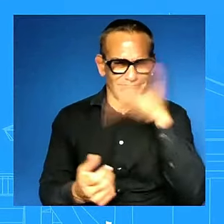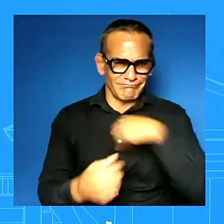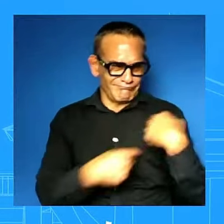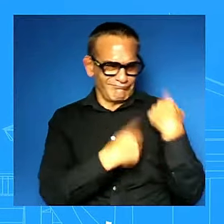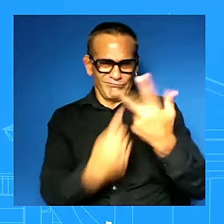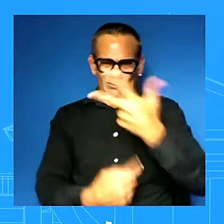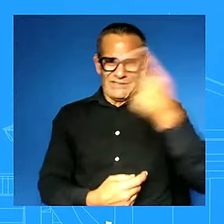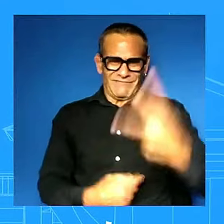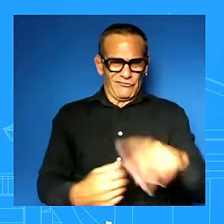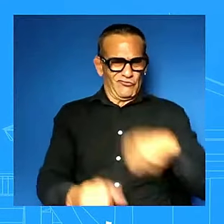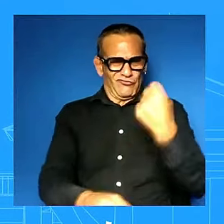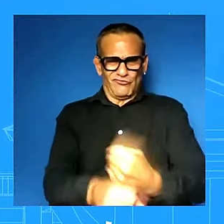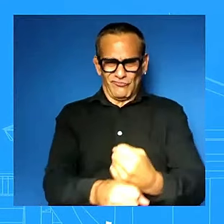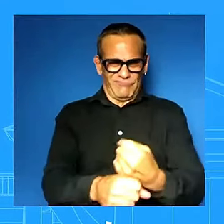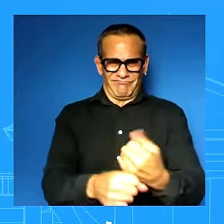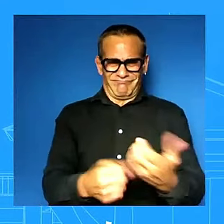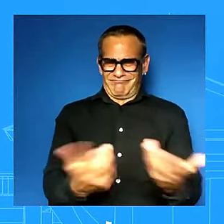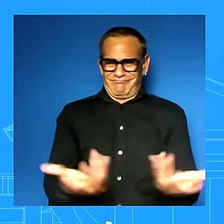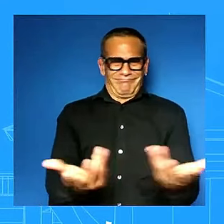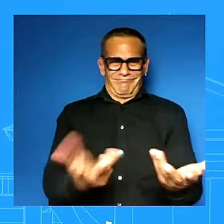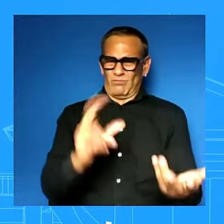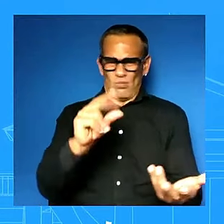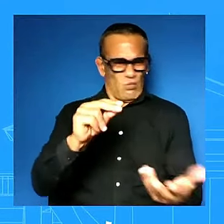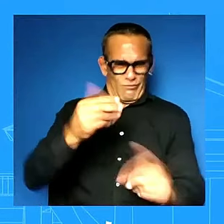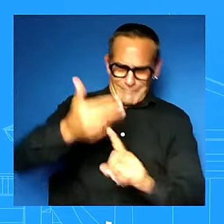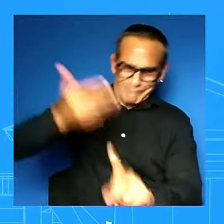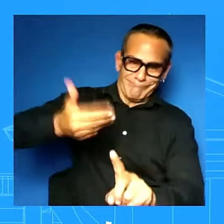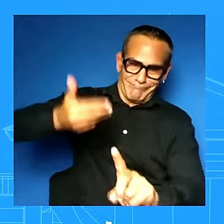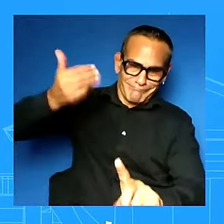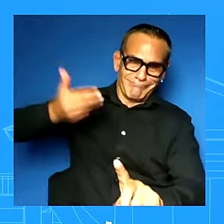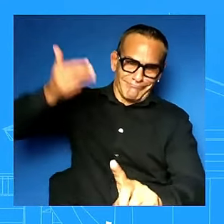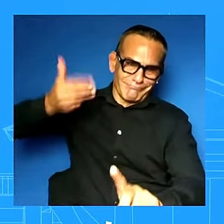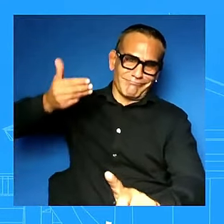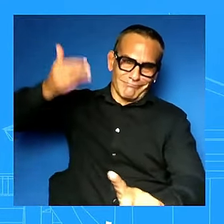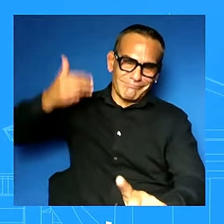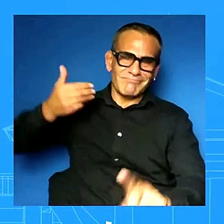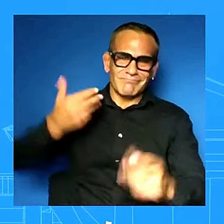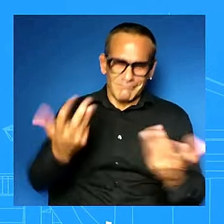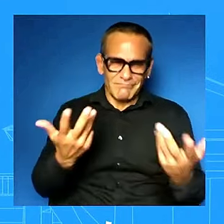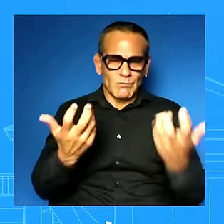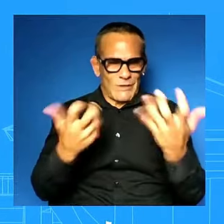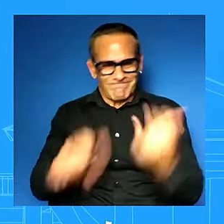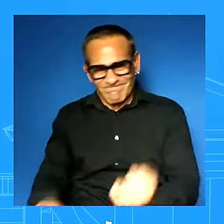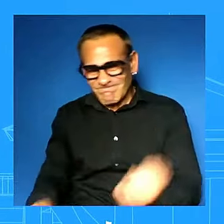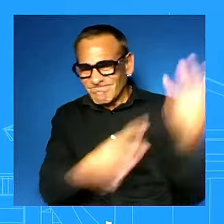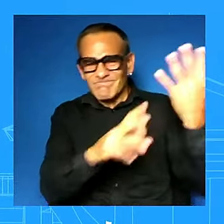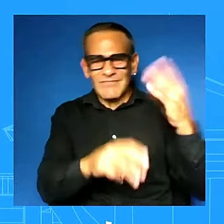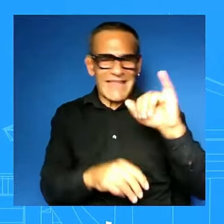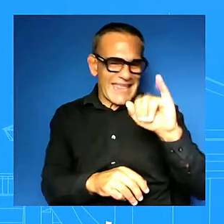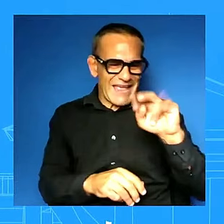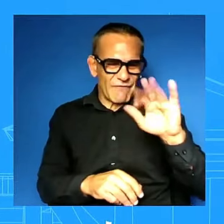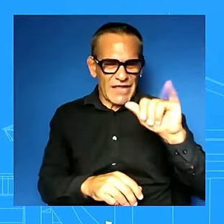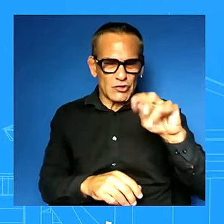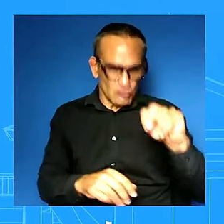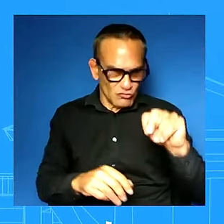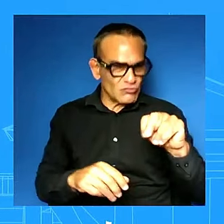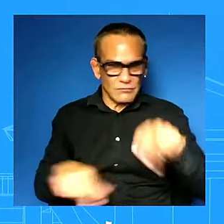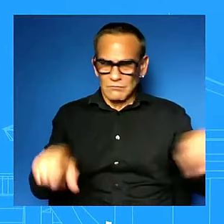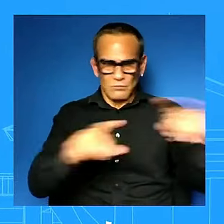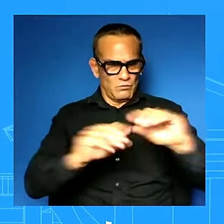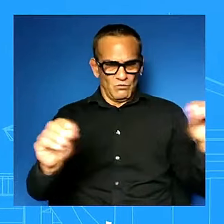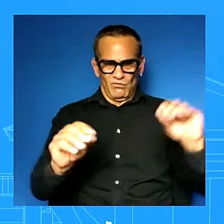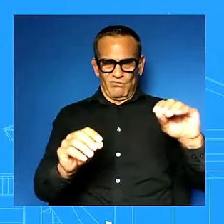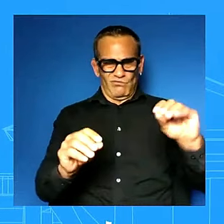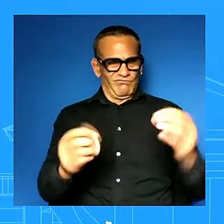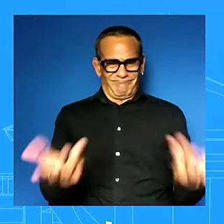and they want to get rid of the inflation reduction act that none of them by the way voted for that beats big pharma they want to get rid of